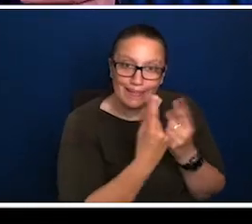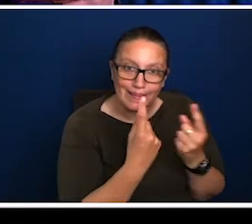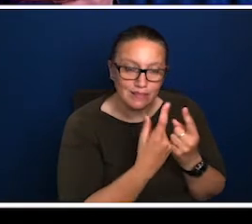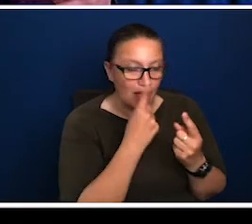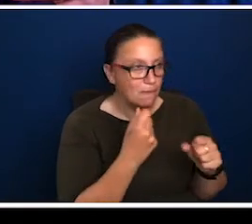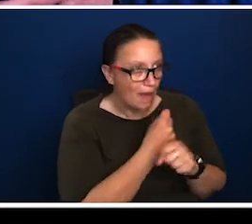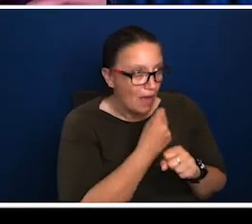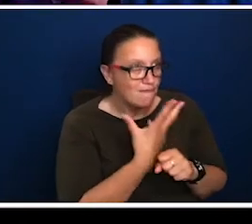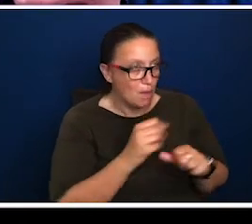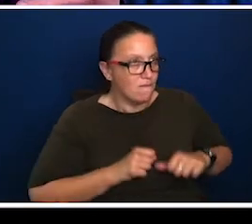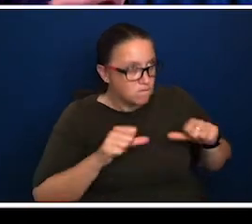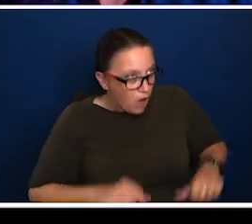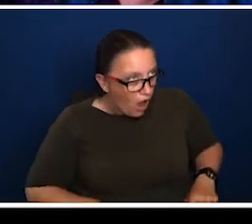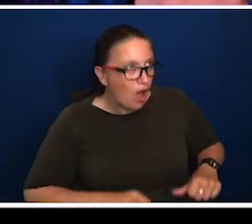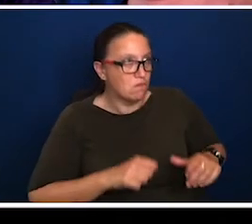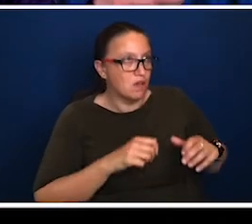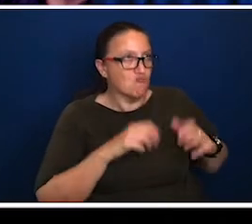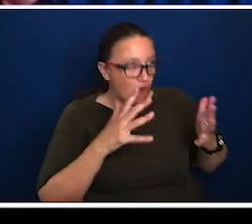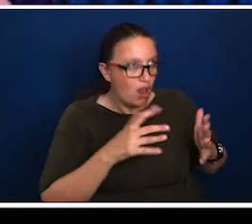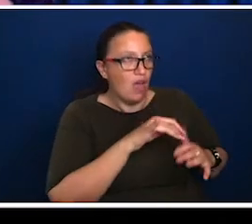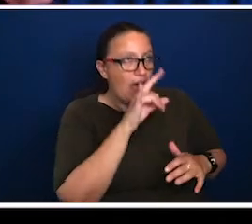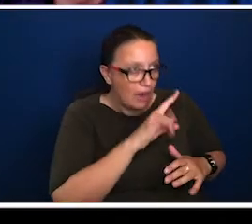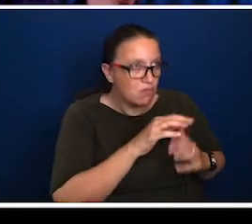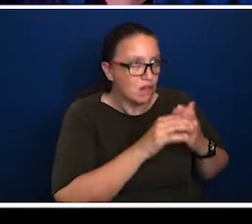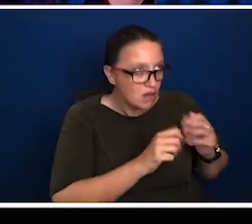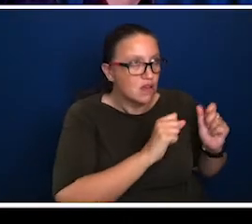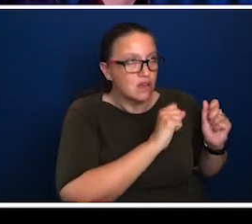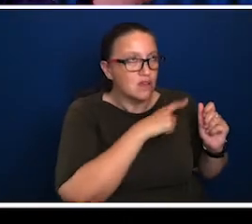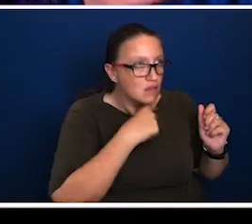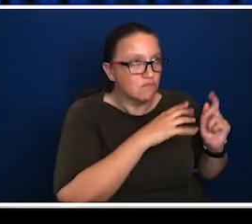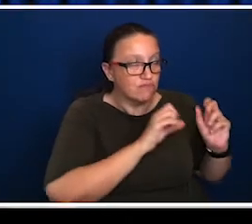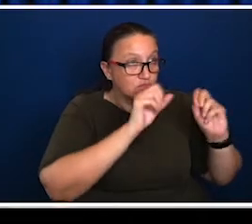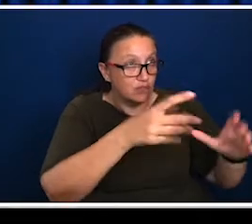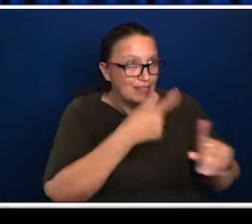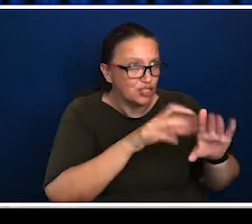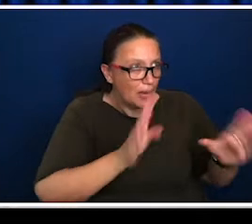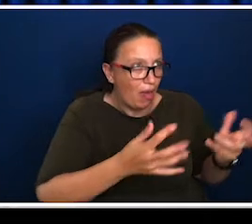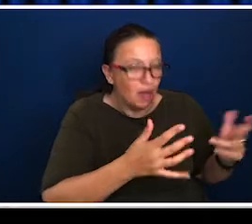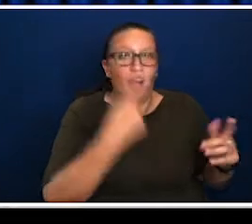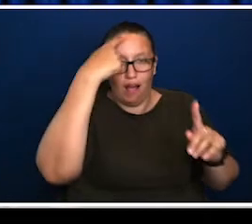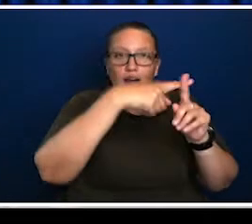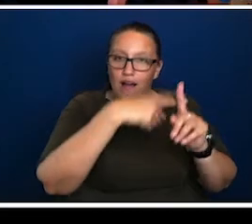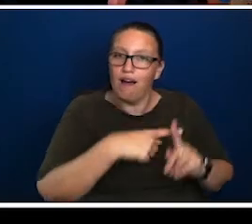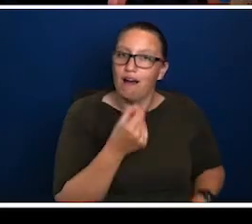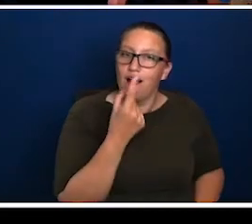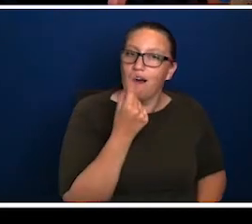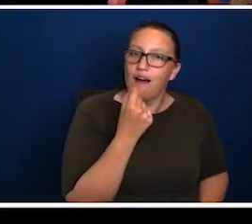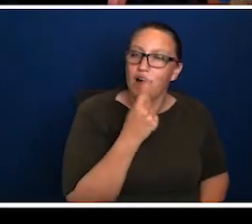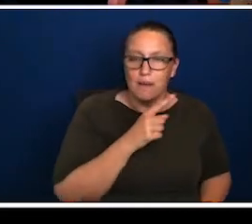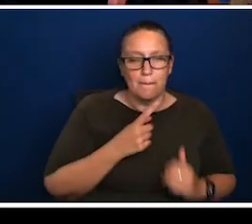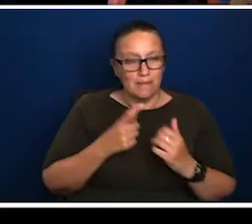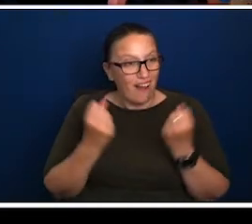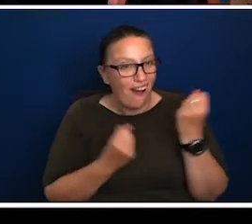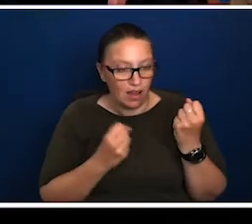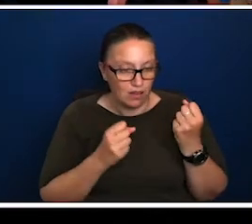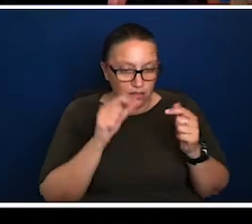I could, I could add up in my head, you know, from the farm gate to the kitchen table, the agriculture sector, I could have made up in my head from all the little bits and